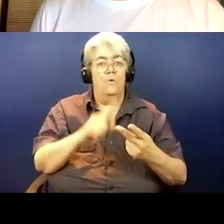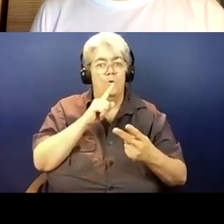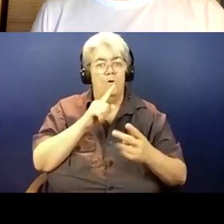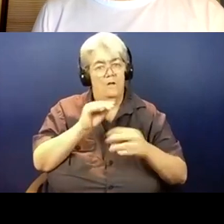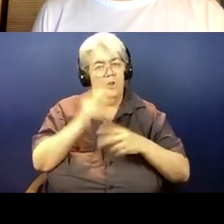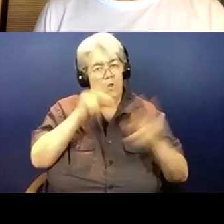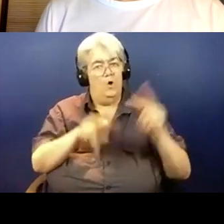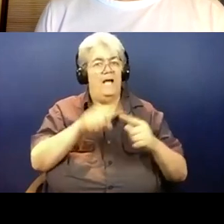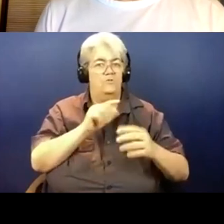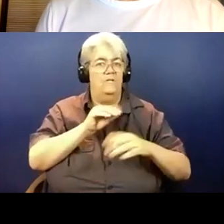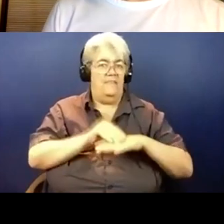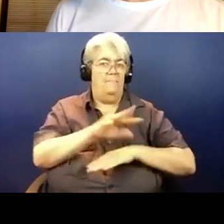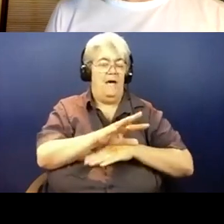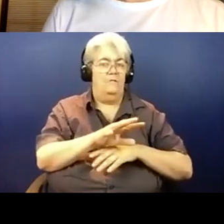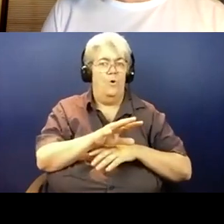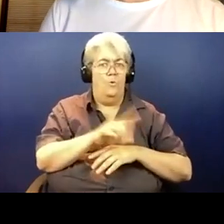and I'm reading the wrong one.